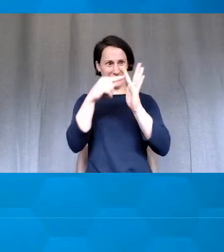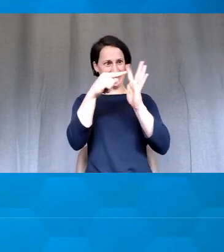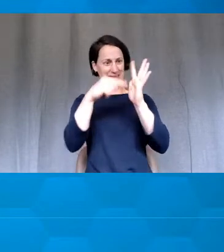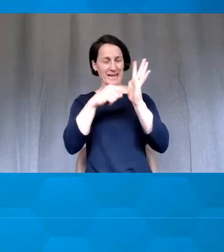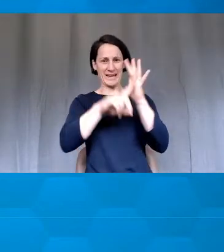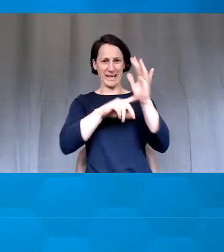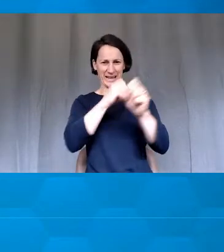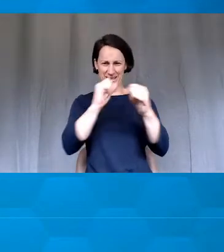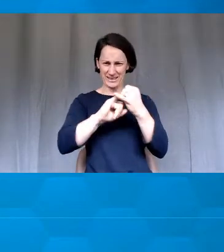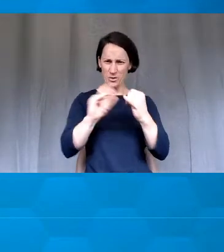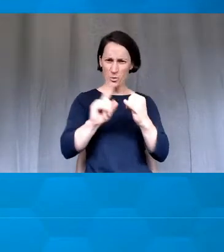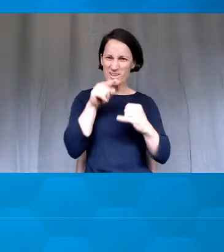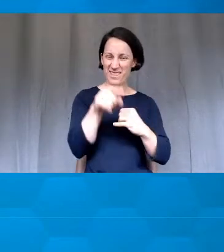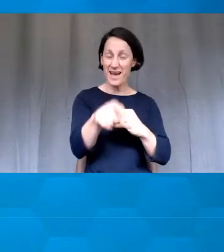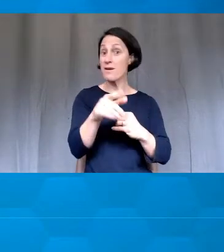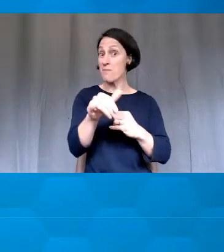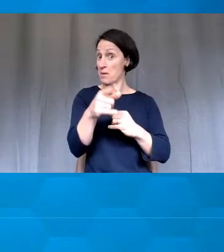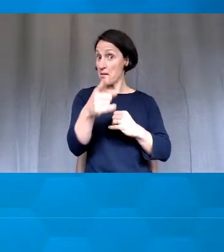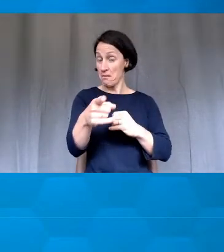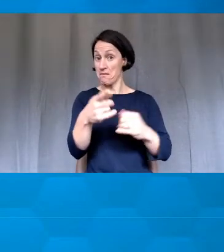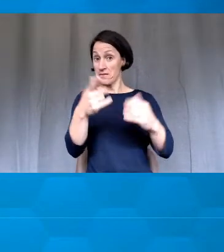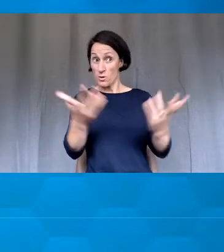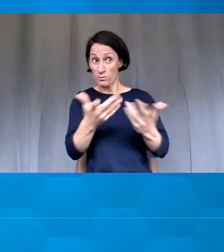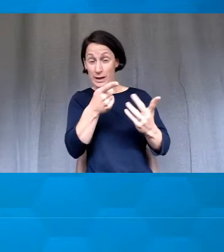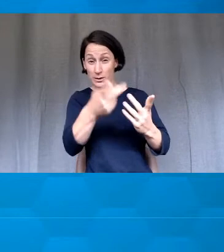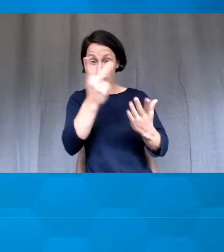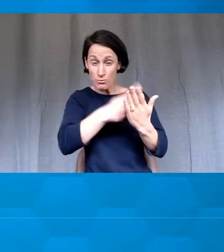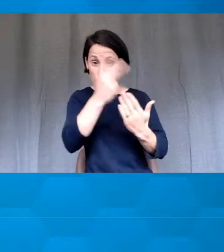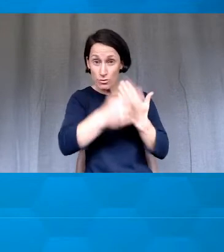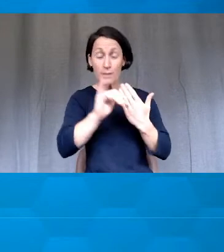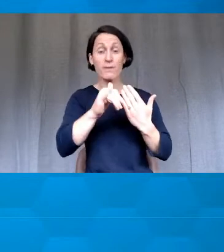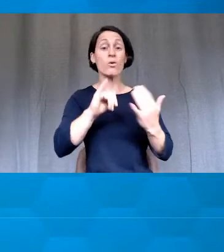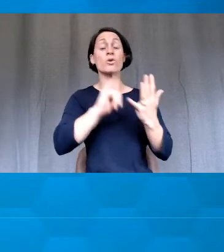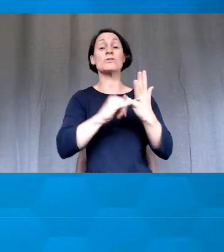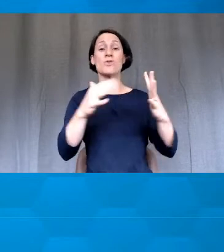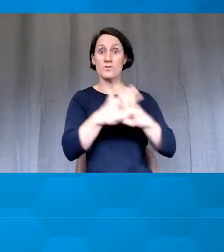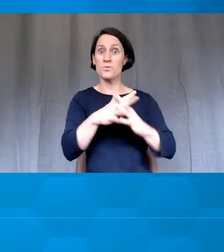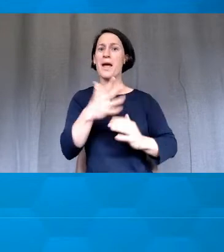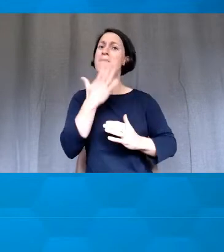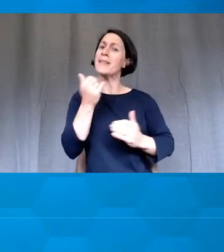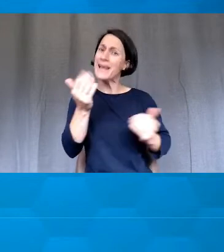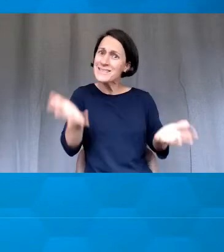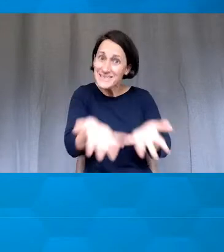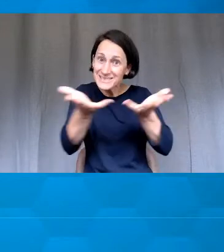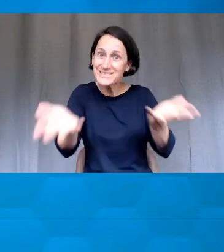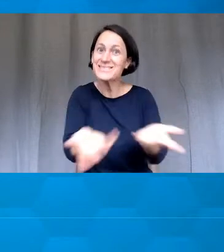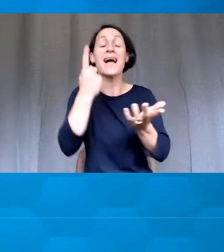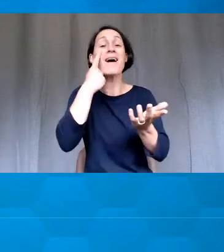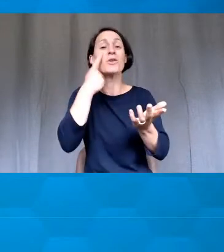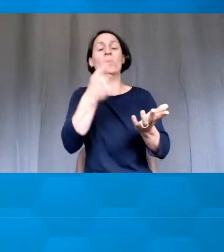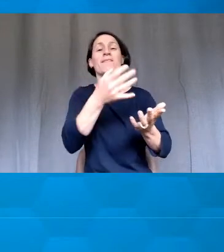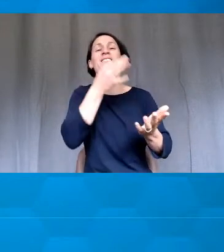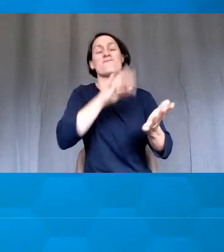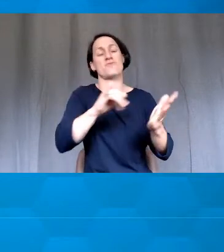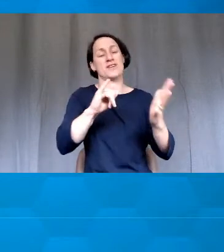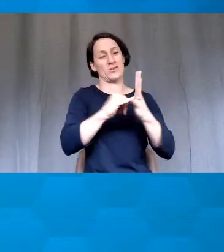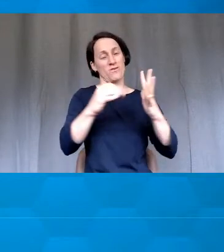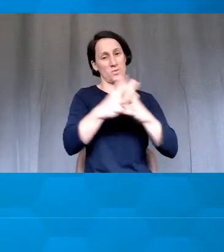well have already found Zetings, and if you haven't, I really encourage you to go and check this amazing free software out.